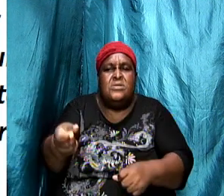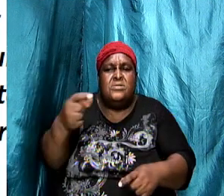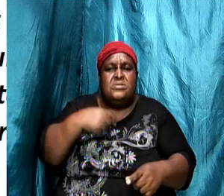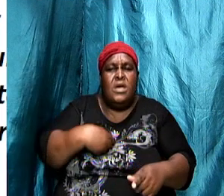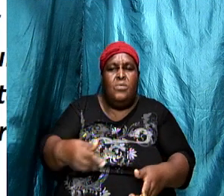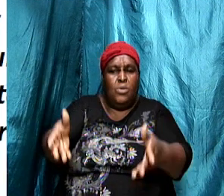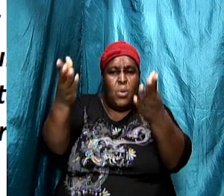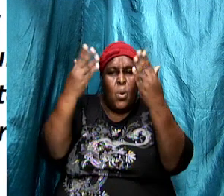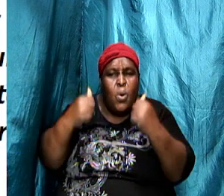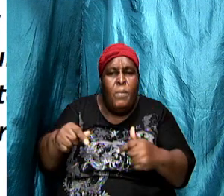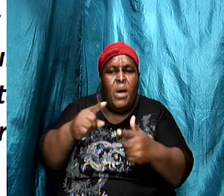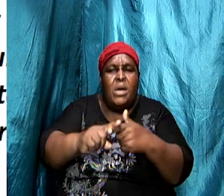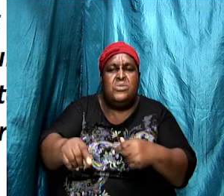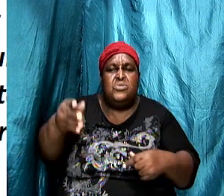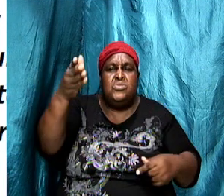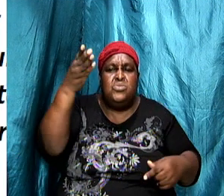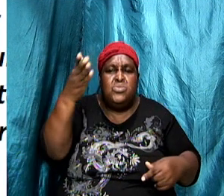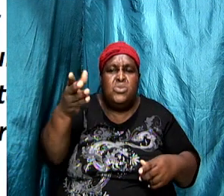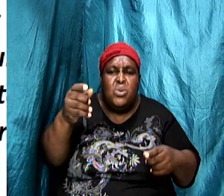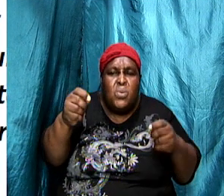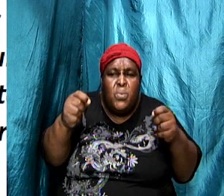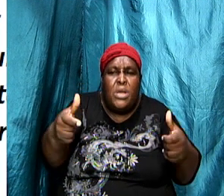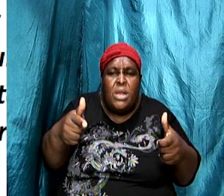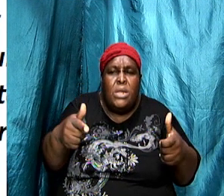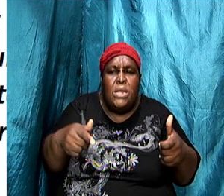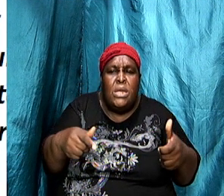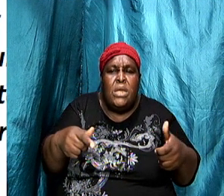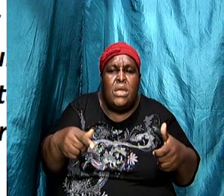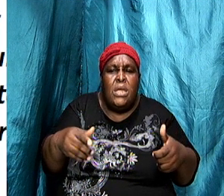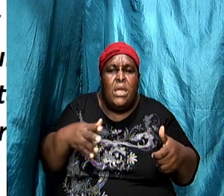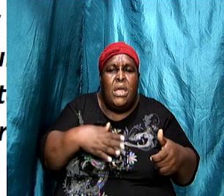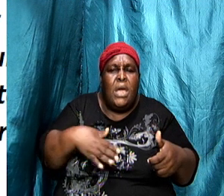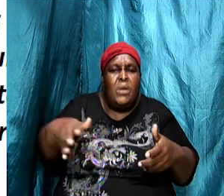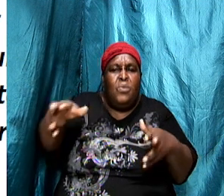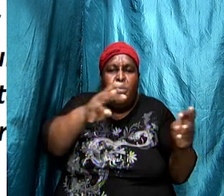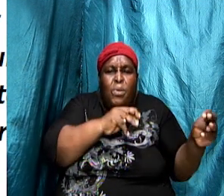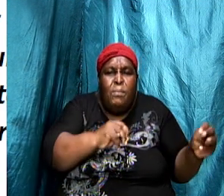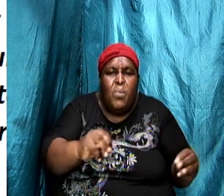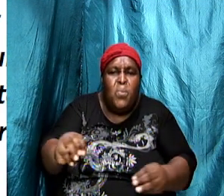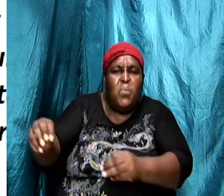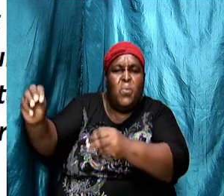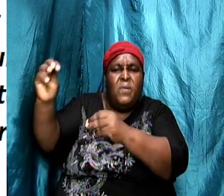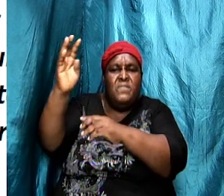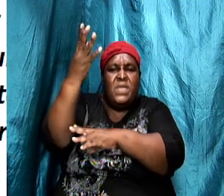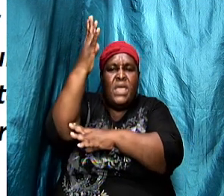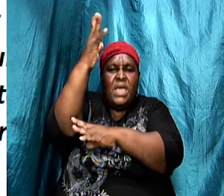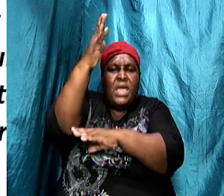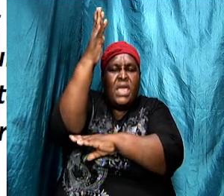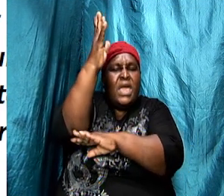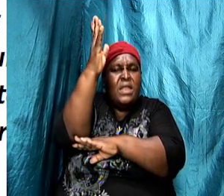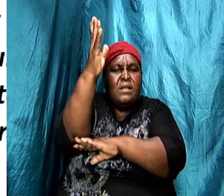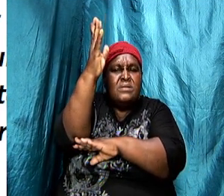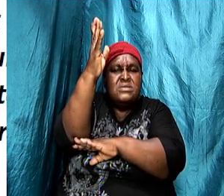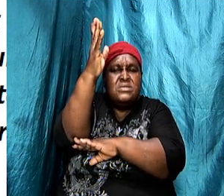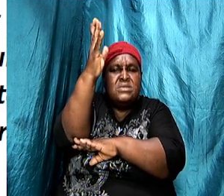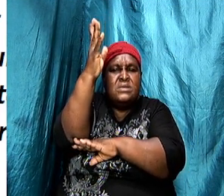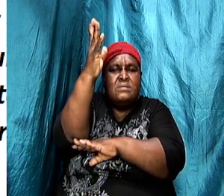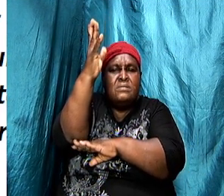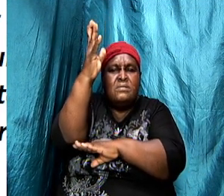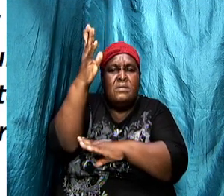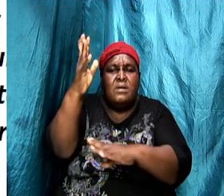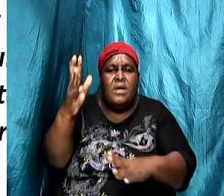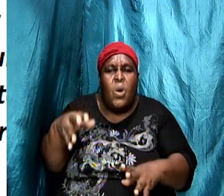you have lost your first love you have lost the fervor that you once had and there's a problem that I have with that